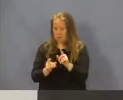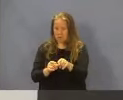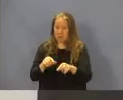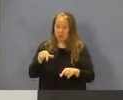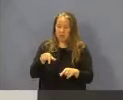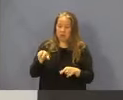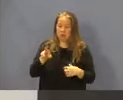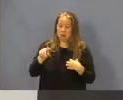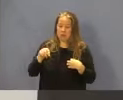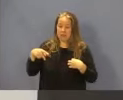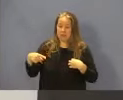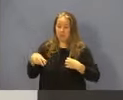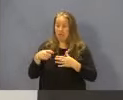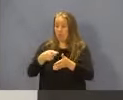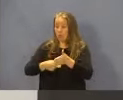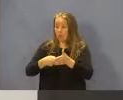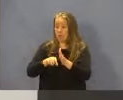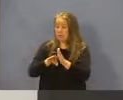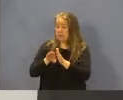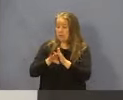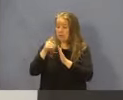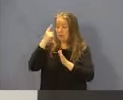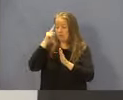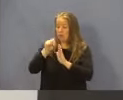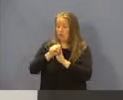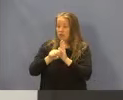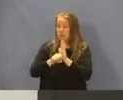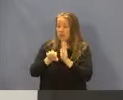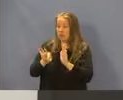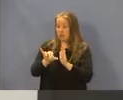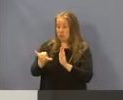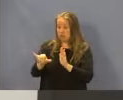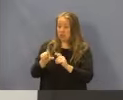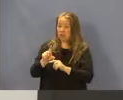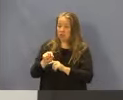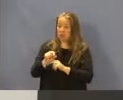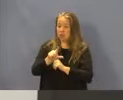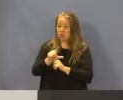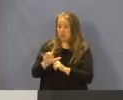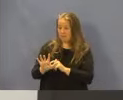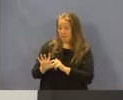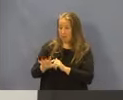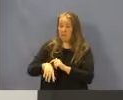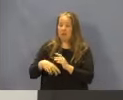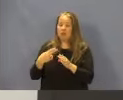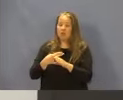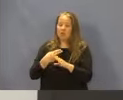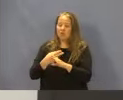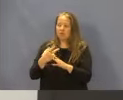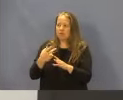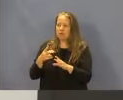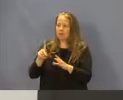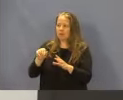QRTP rate was developed for state fiscal year 2025 using data